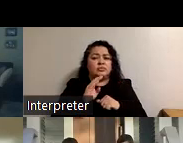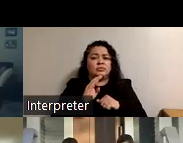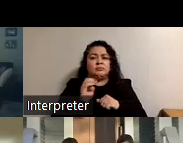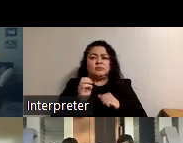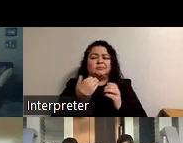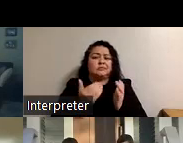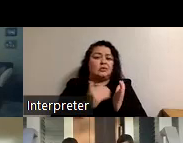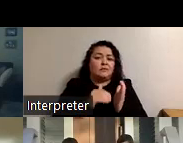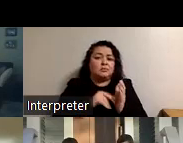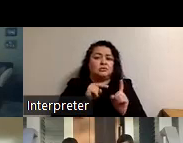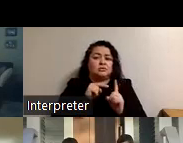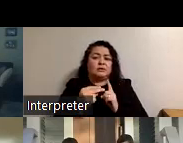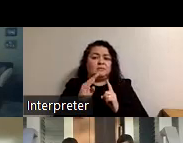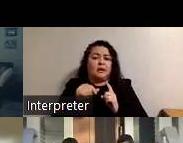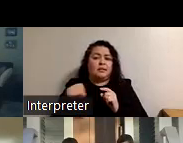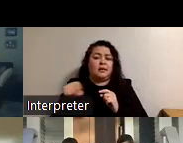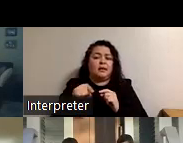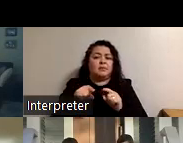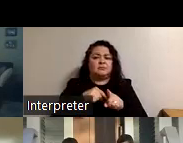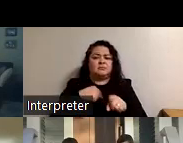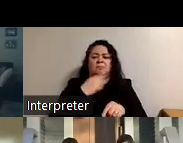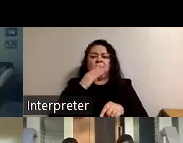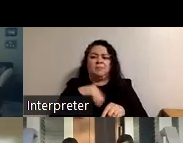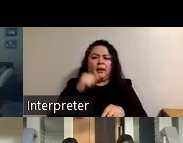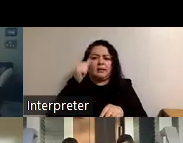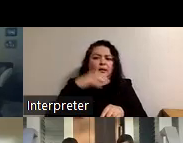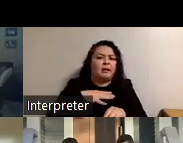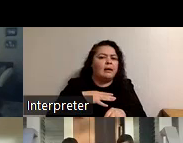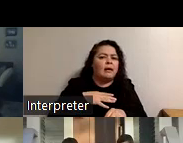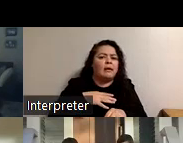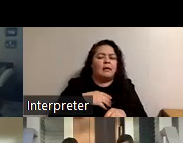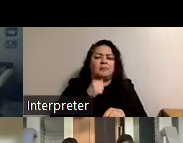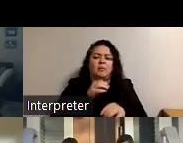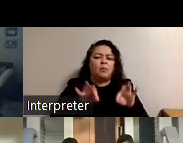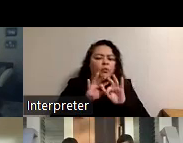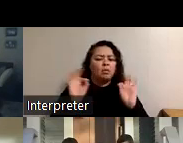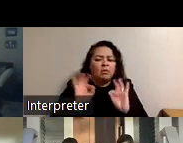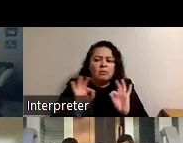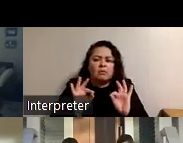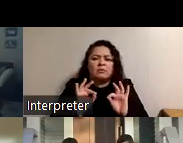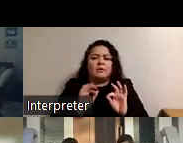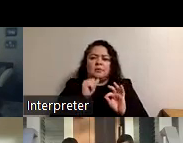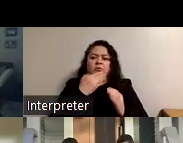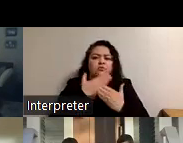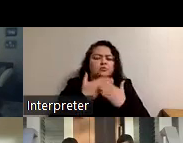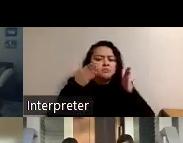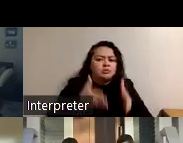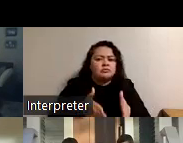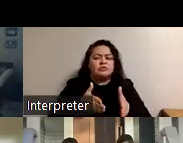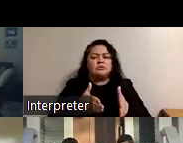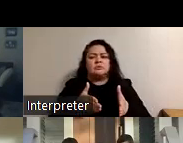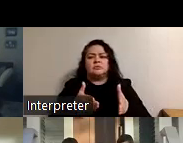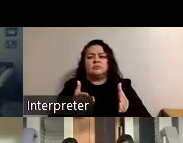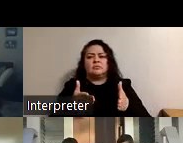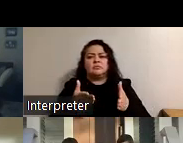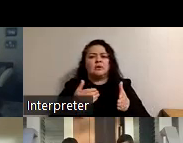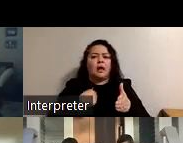often perceived by them as i'm the bad guy i'm i'm useless i'm not a good person and i'm you know